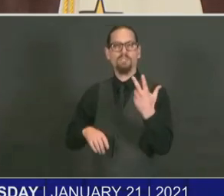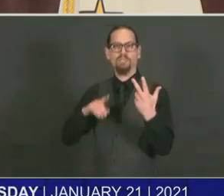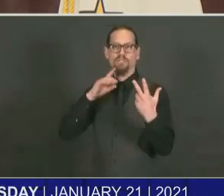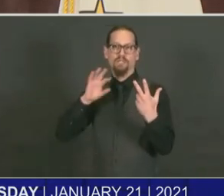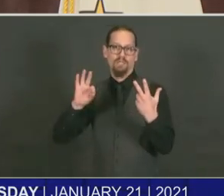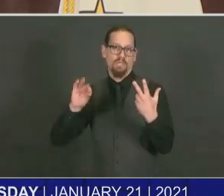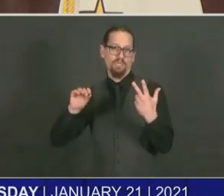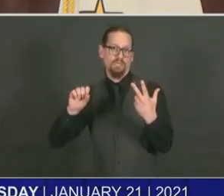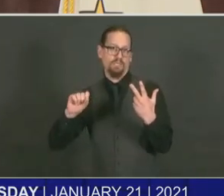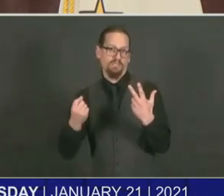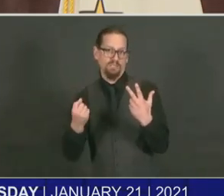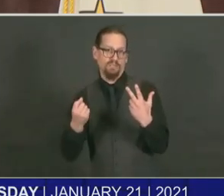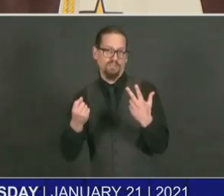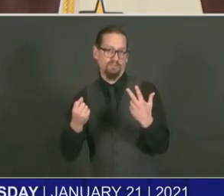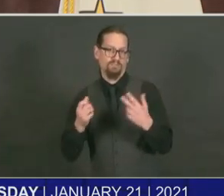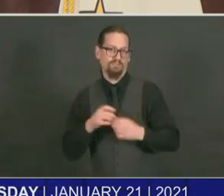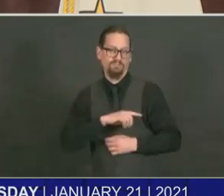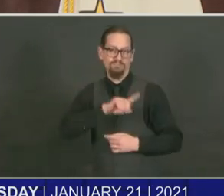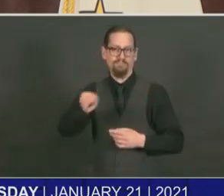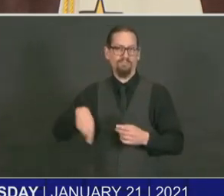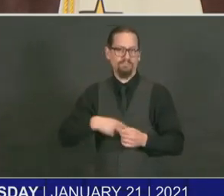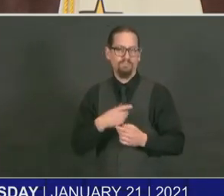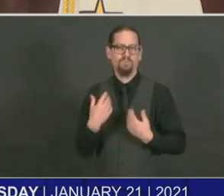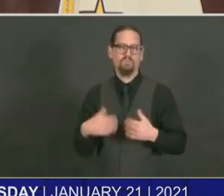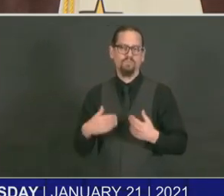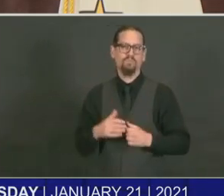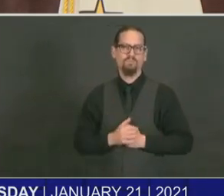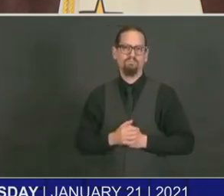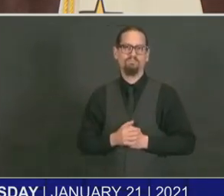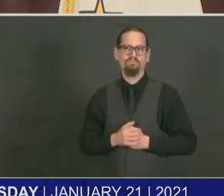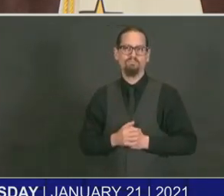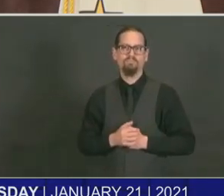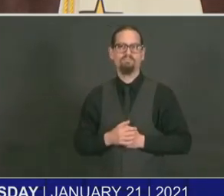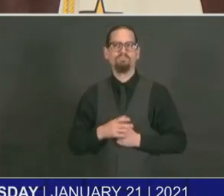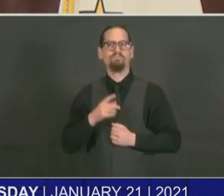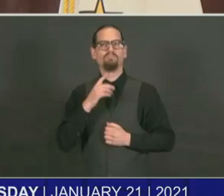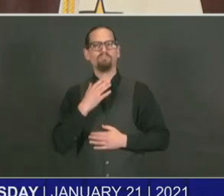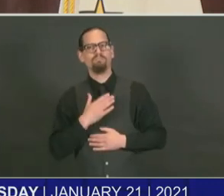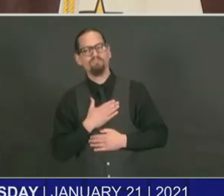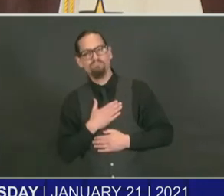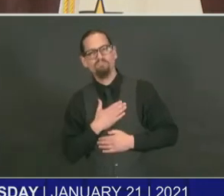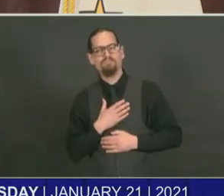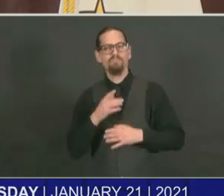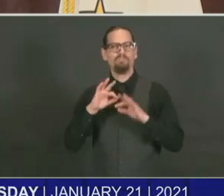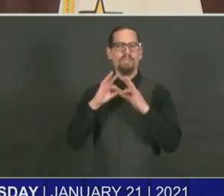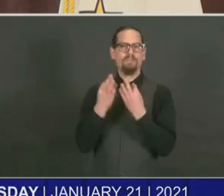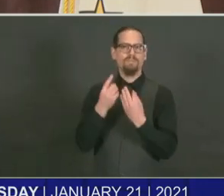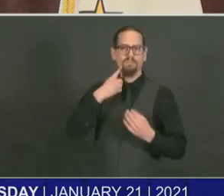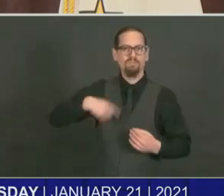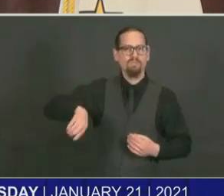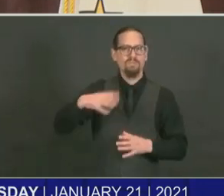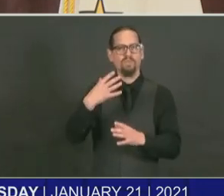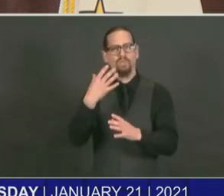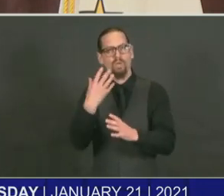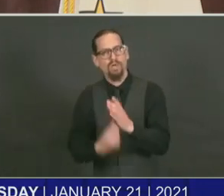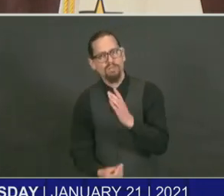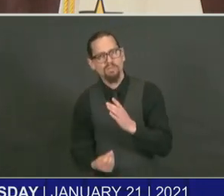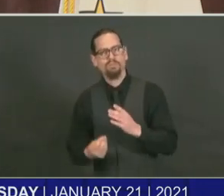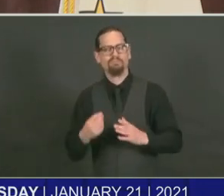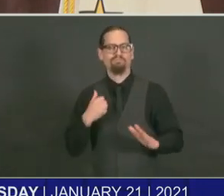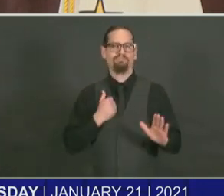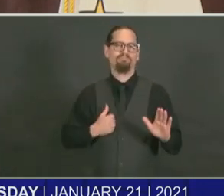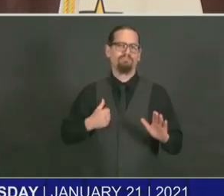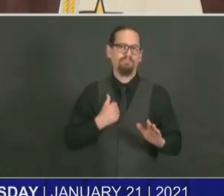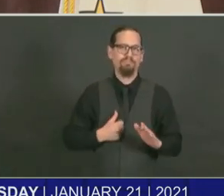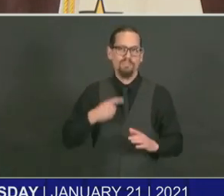three were in their 90s. Our condolences and our hearts go out to the families of